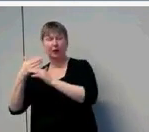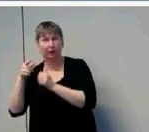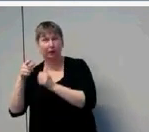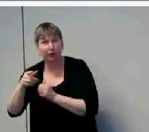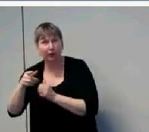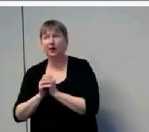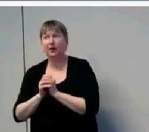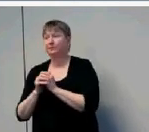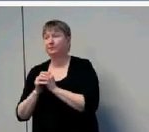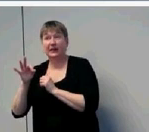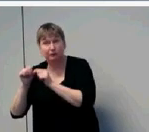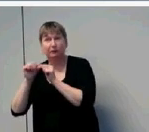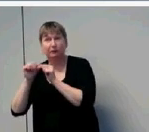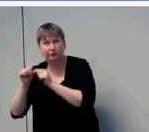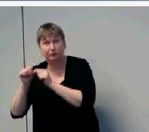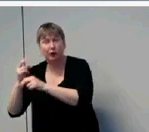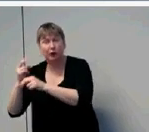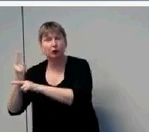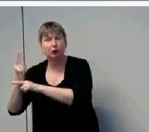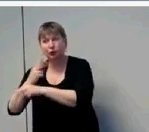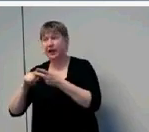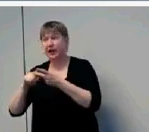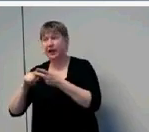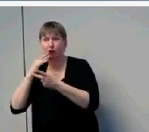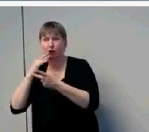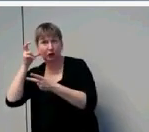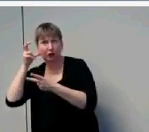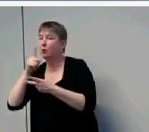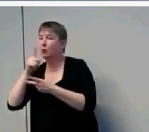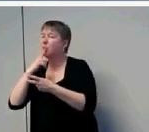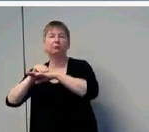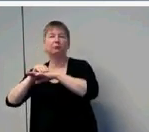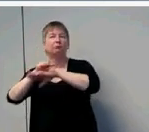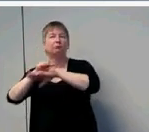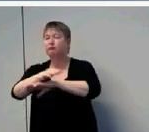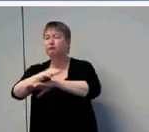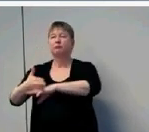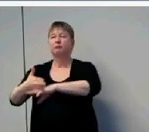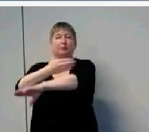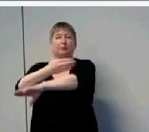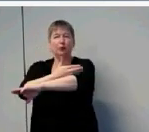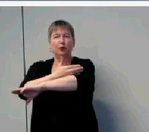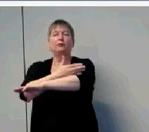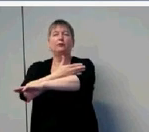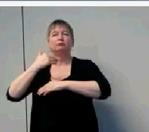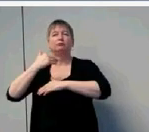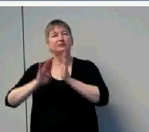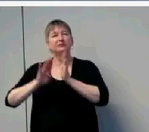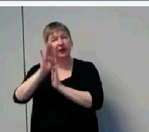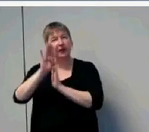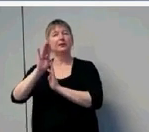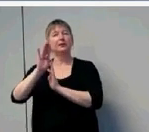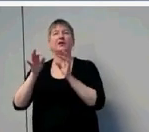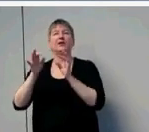good audibility contributes to really good language over time. That's the optimistic part